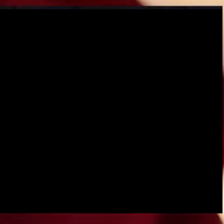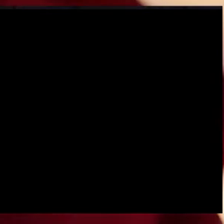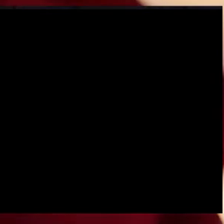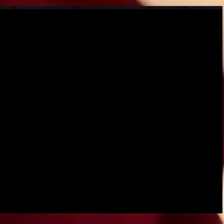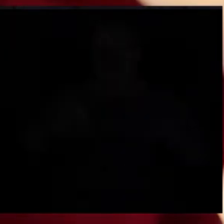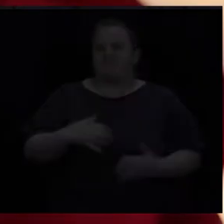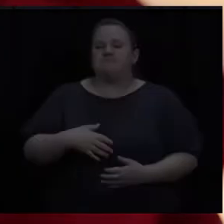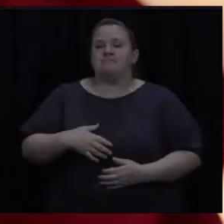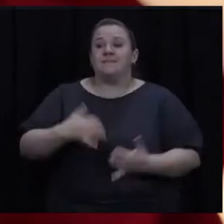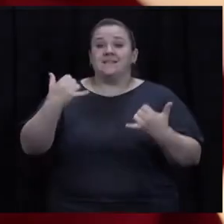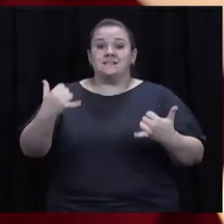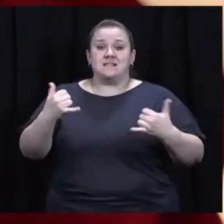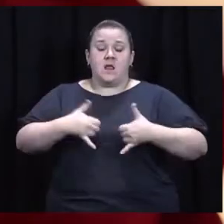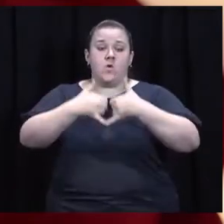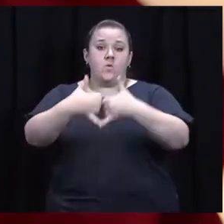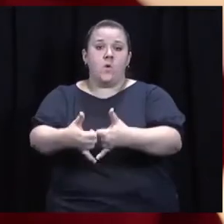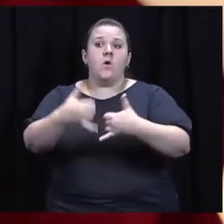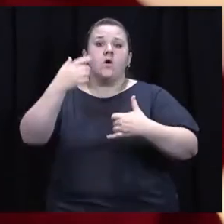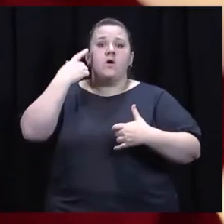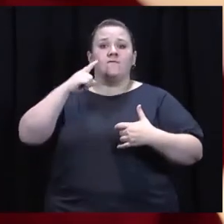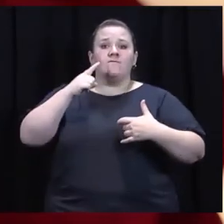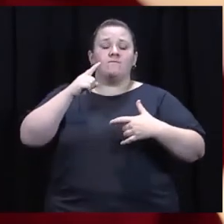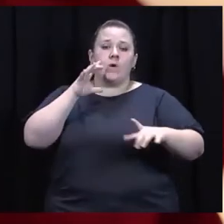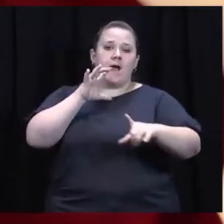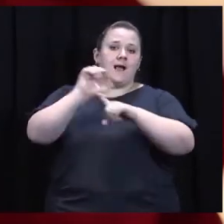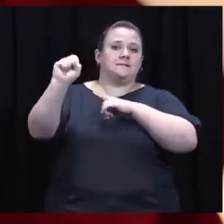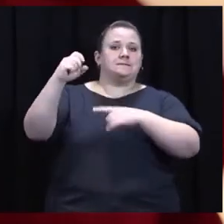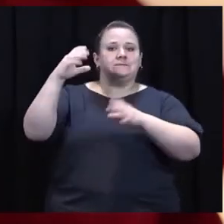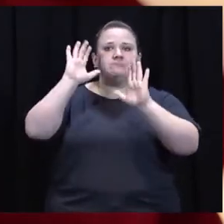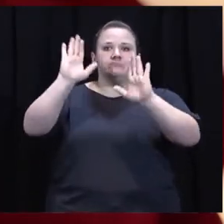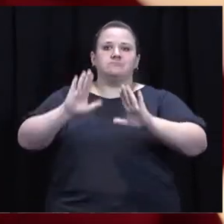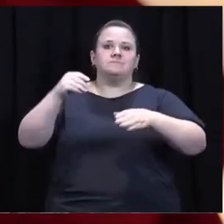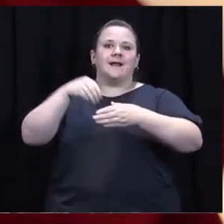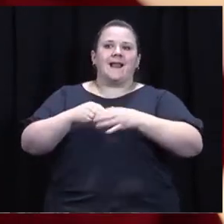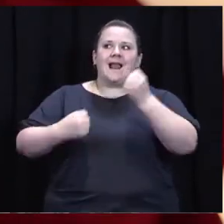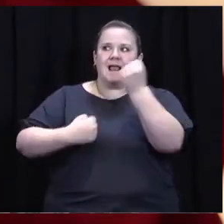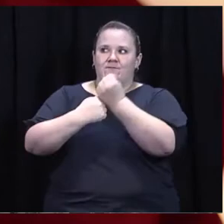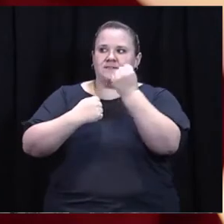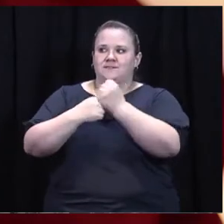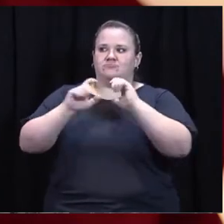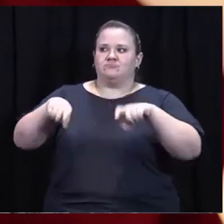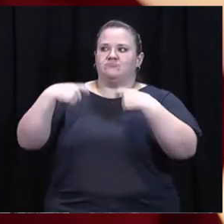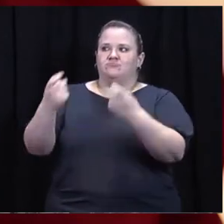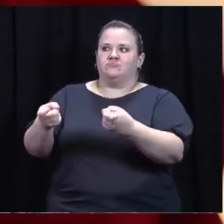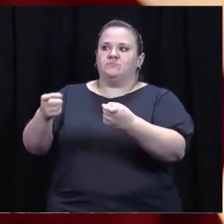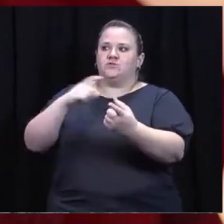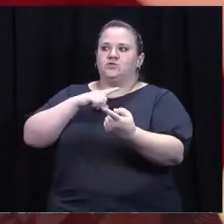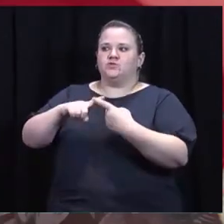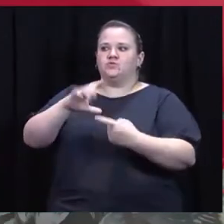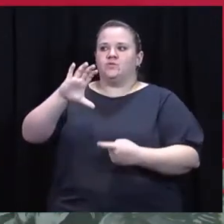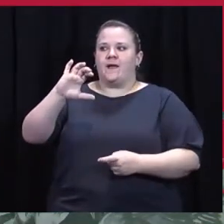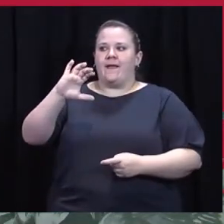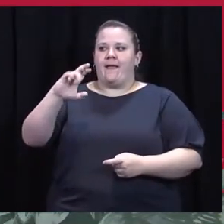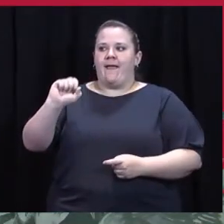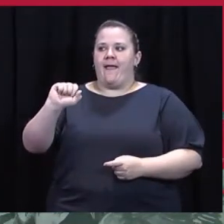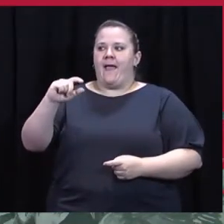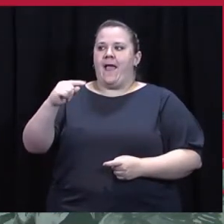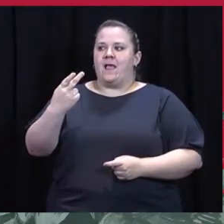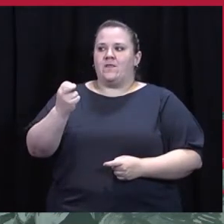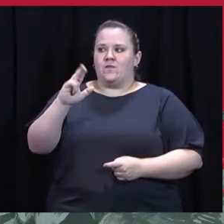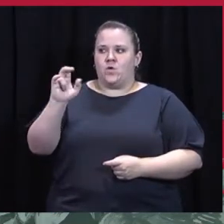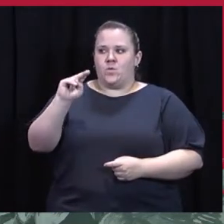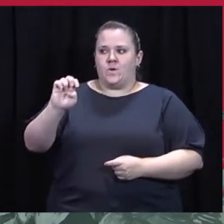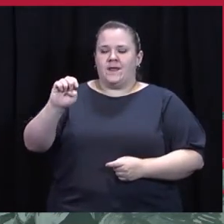Tonight's first award is for Excellence in Advocacy and is presented to Catherine Hughes, known as the caffeinated